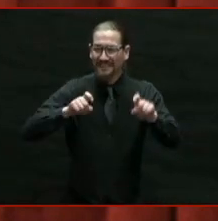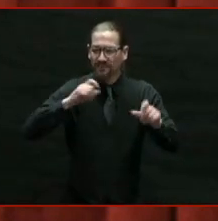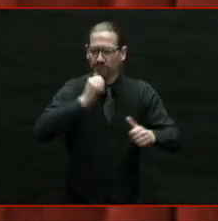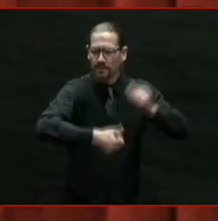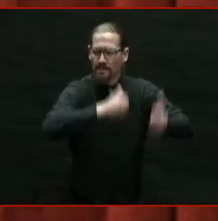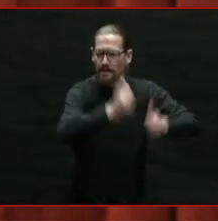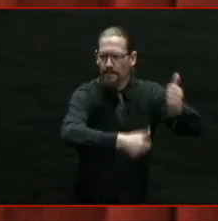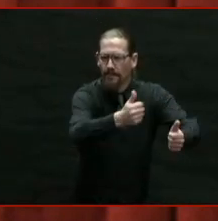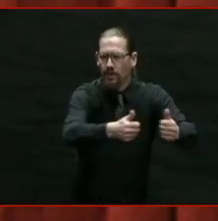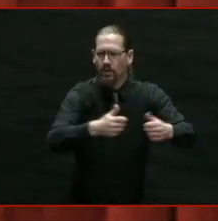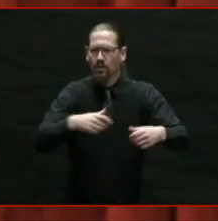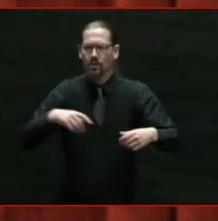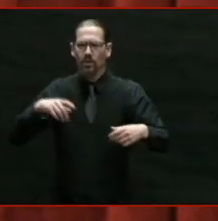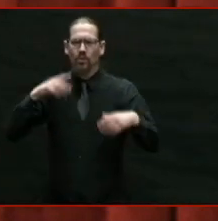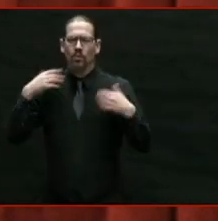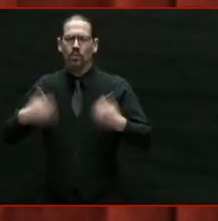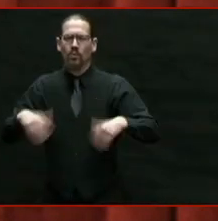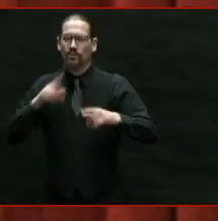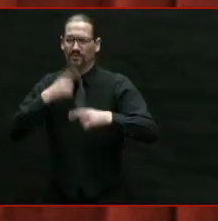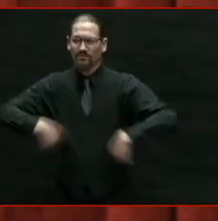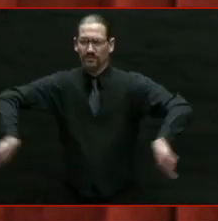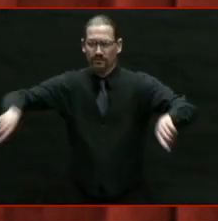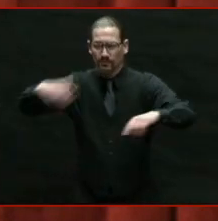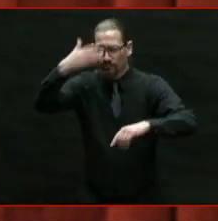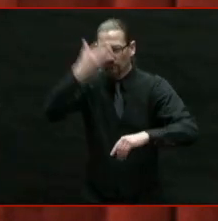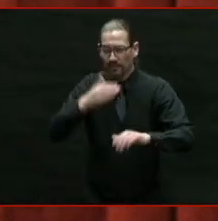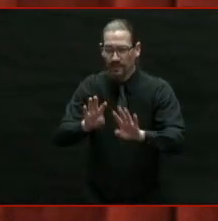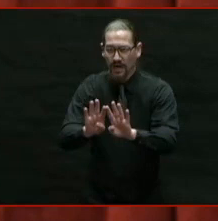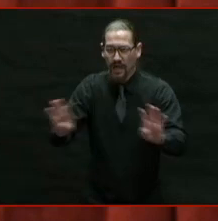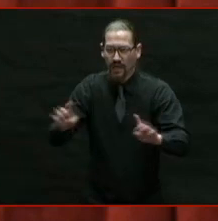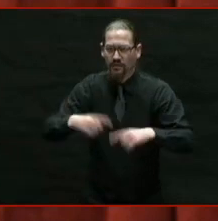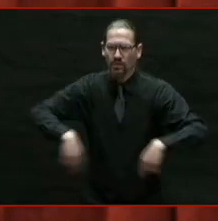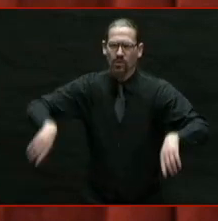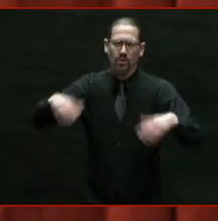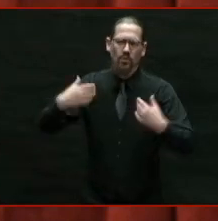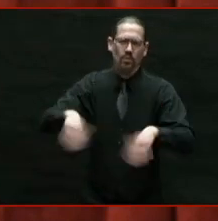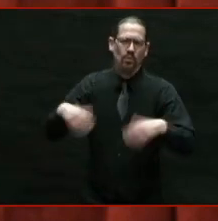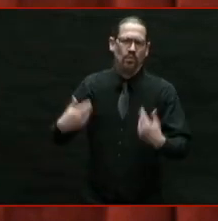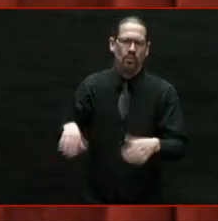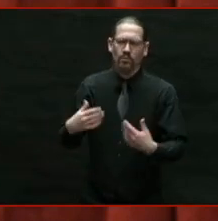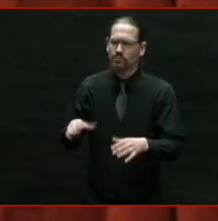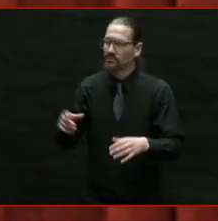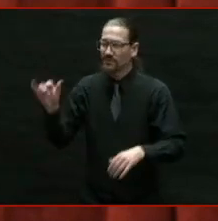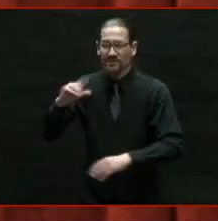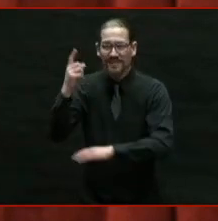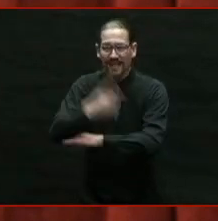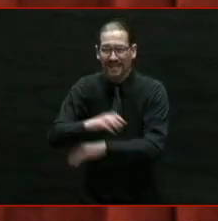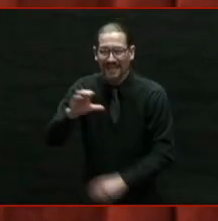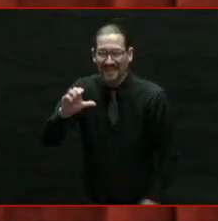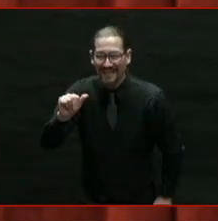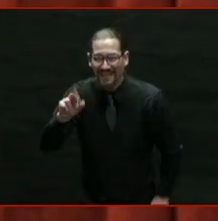successfully set up distance learning in about a week over spring break last year.